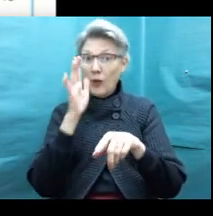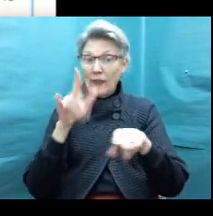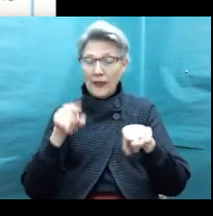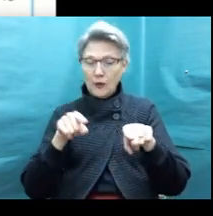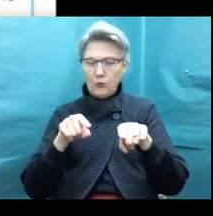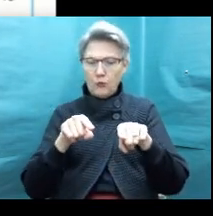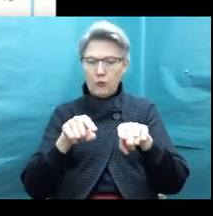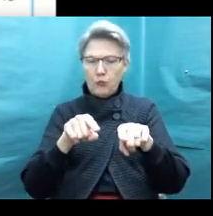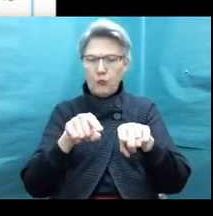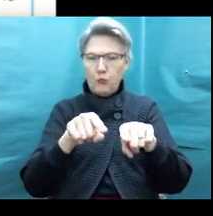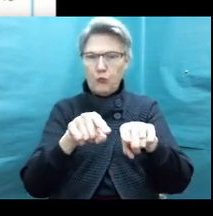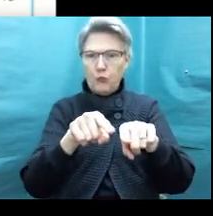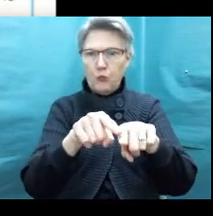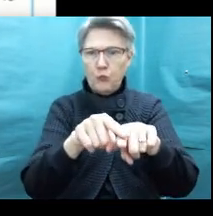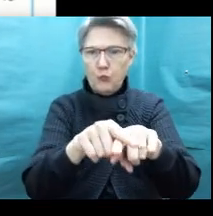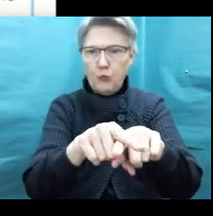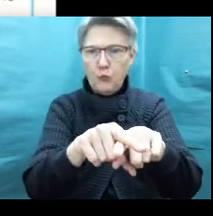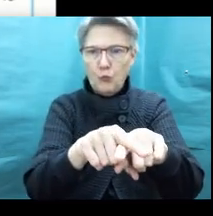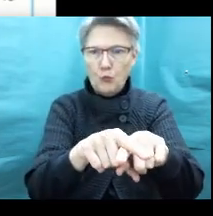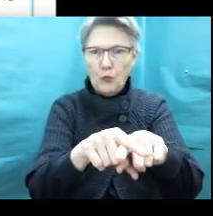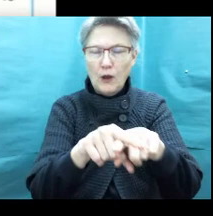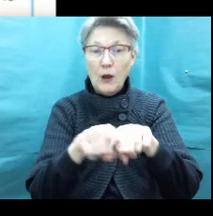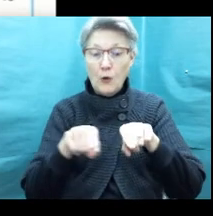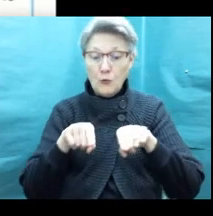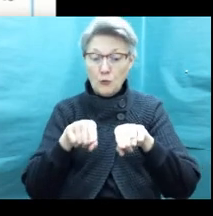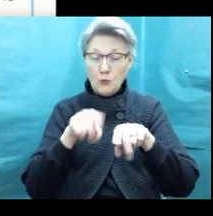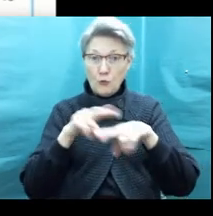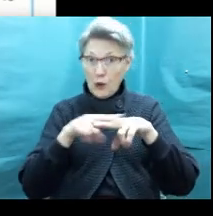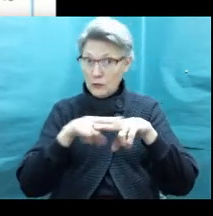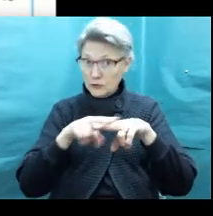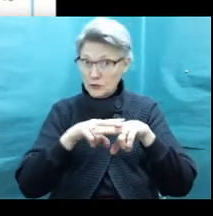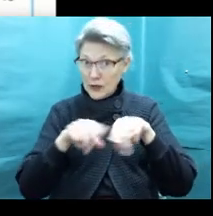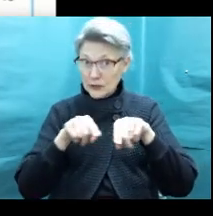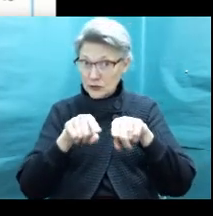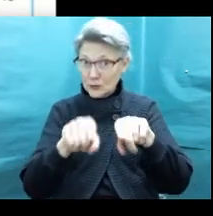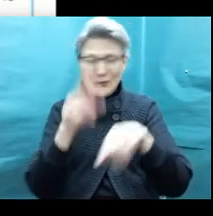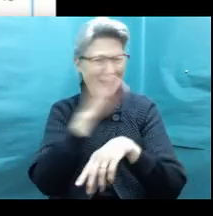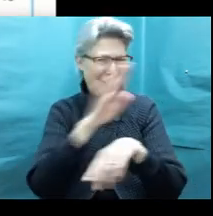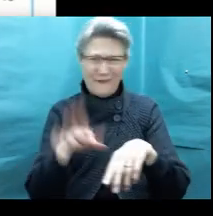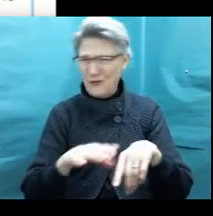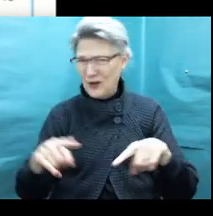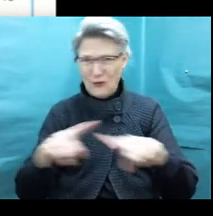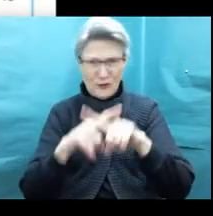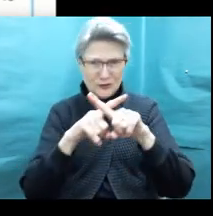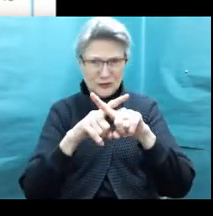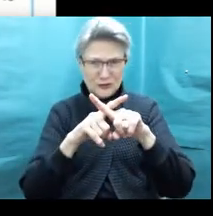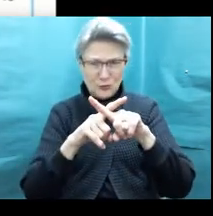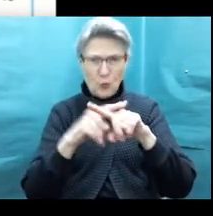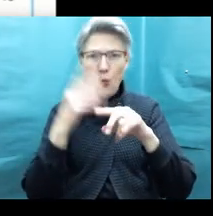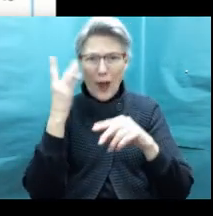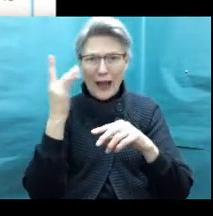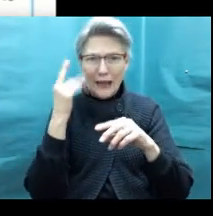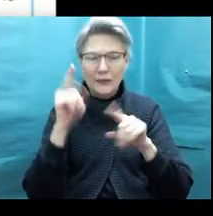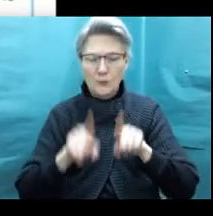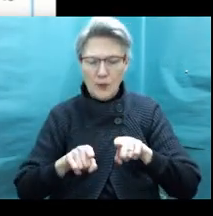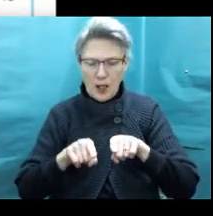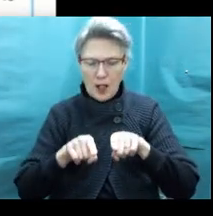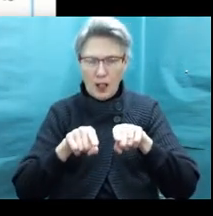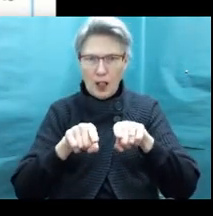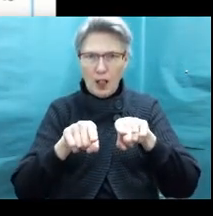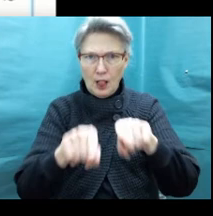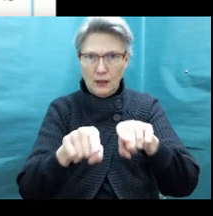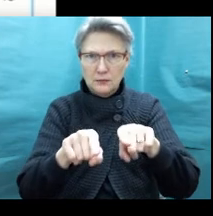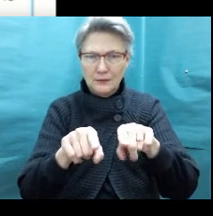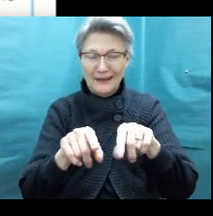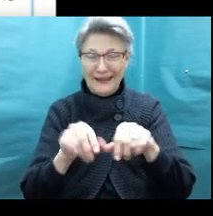cross paths or intersect? A railroad track, they won't intersect, right? They're parallel because if they did, then the train wouldn't be able to stay on those